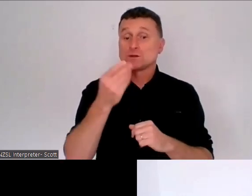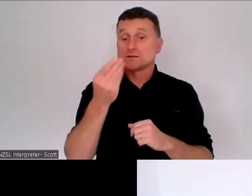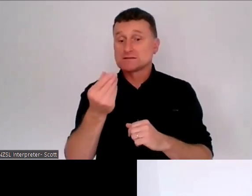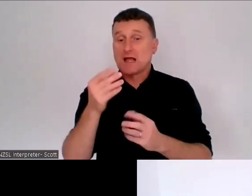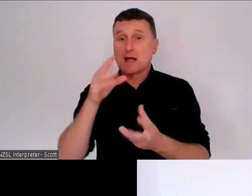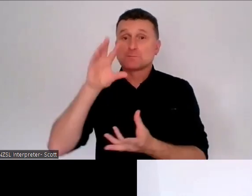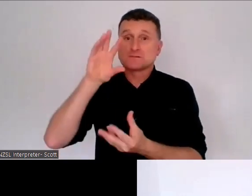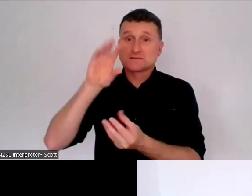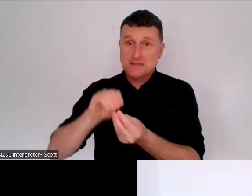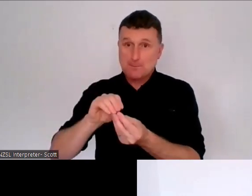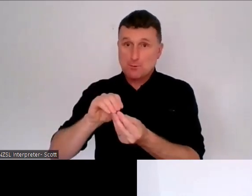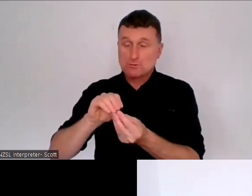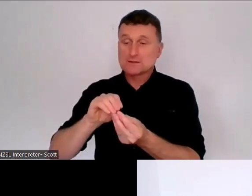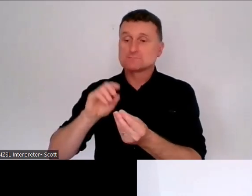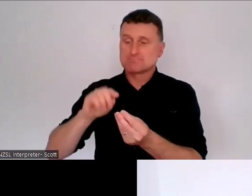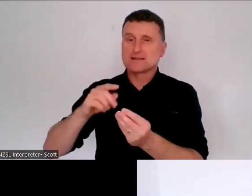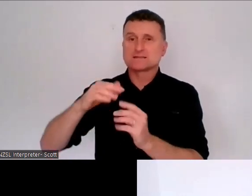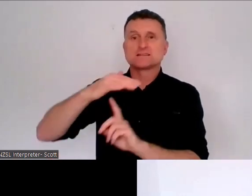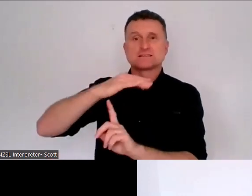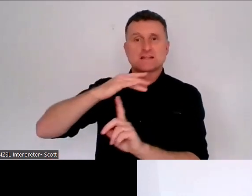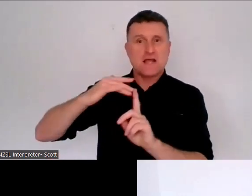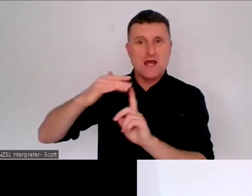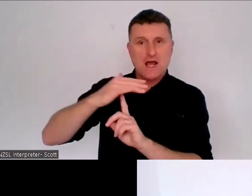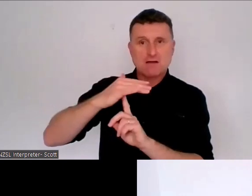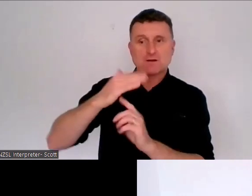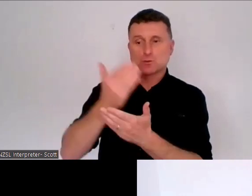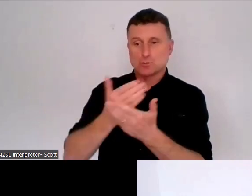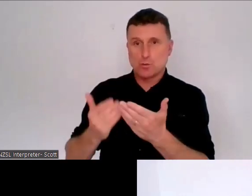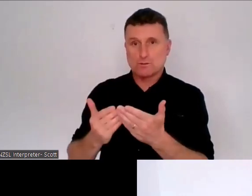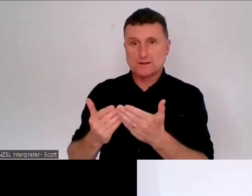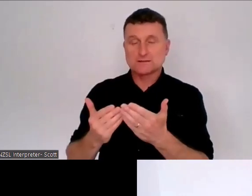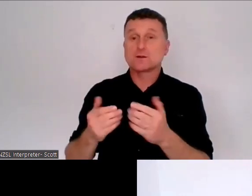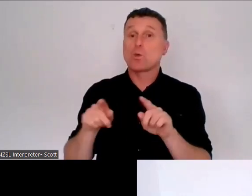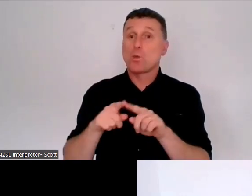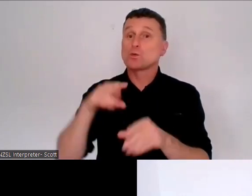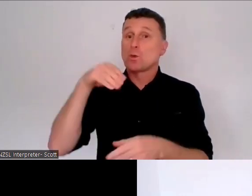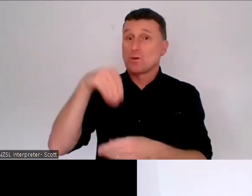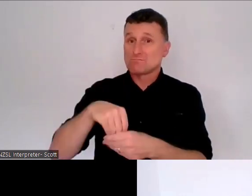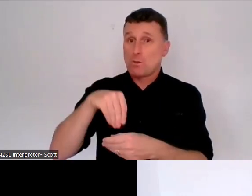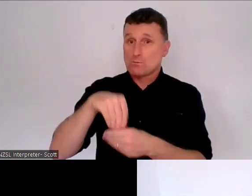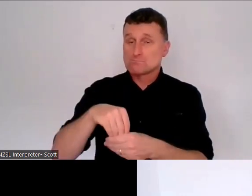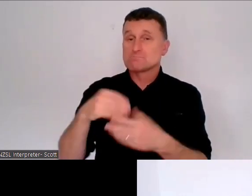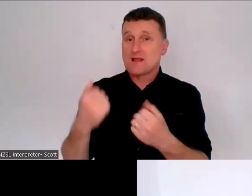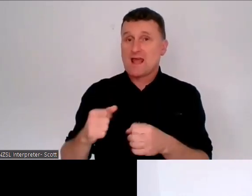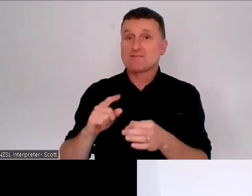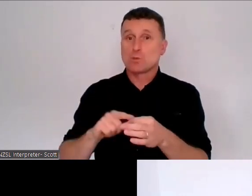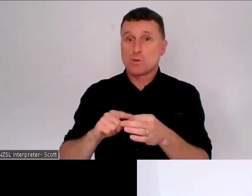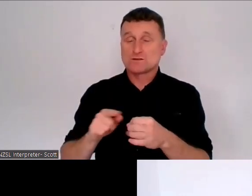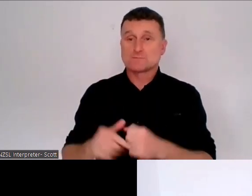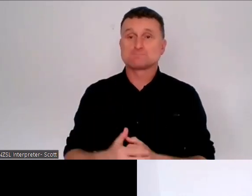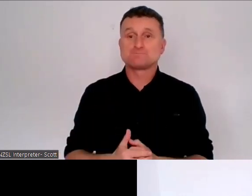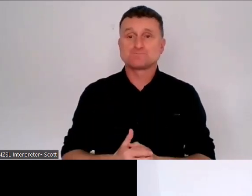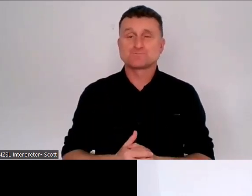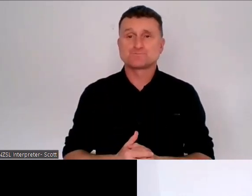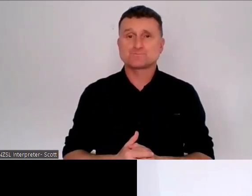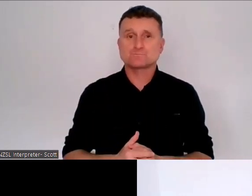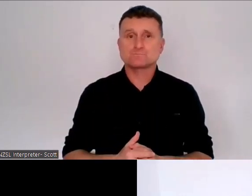scenarios and then we ask questions about those. And finally, but importantly,